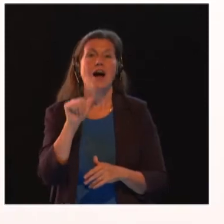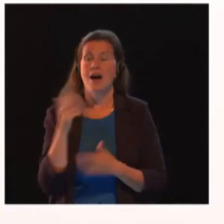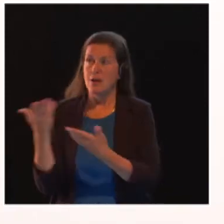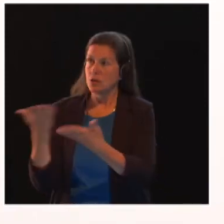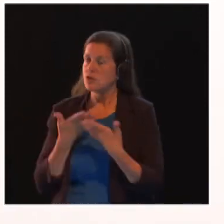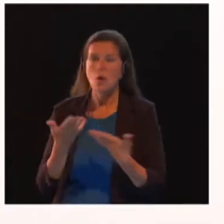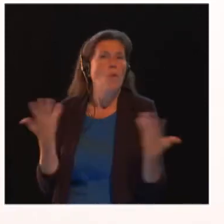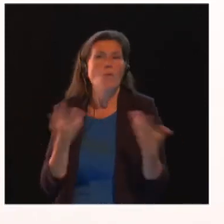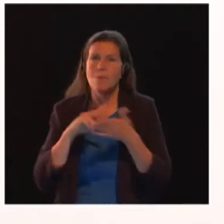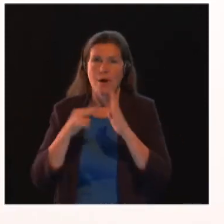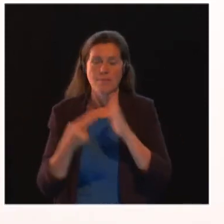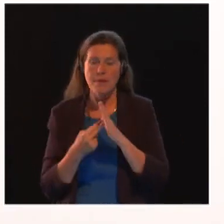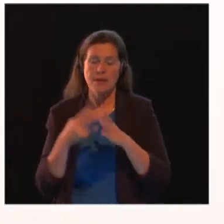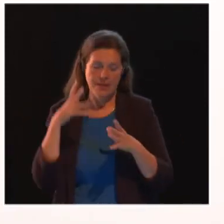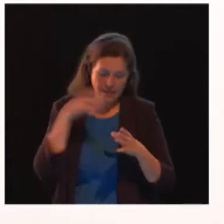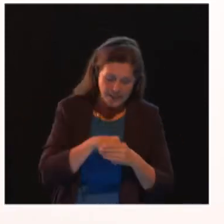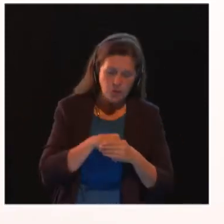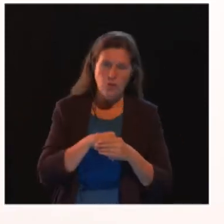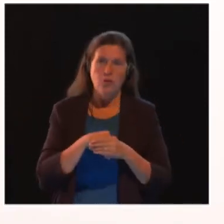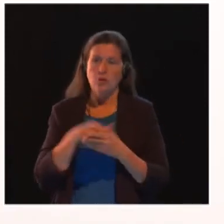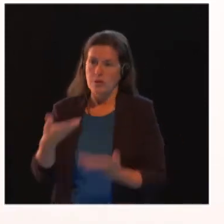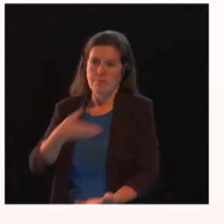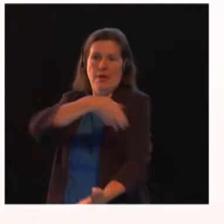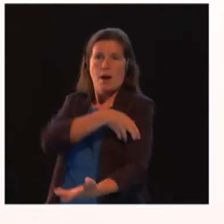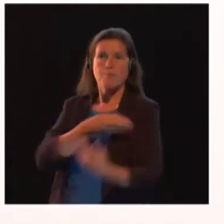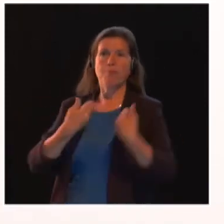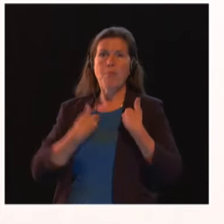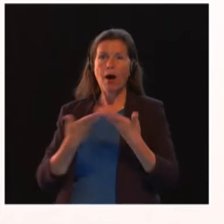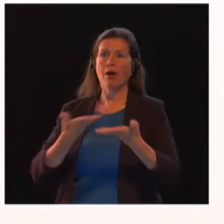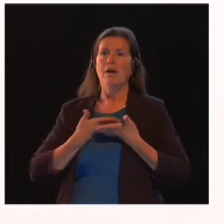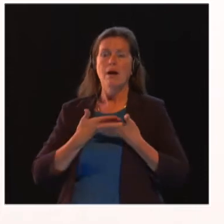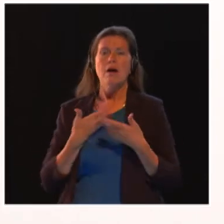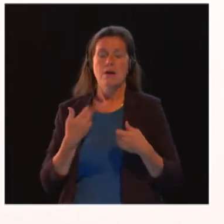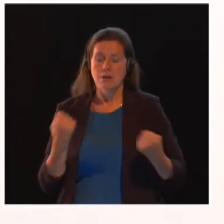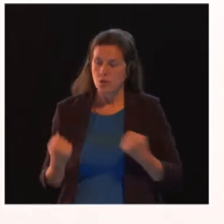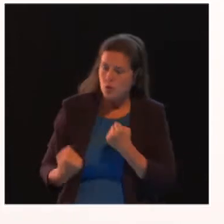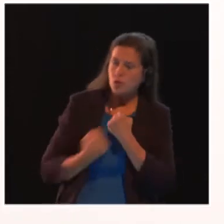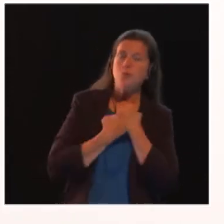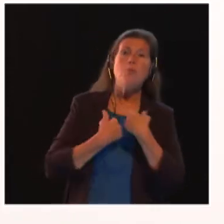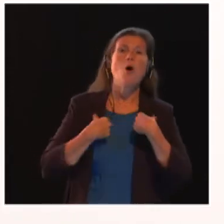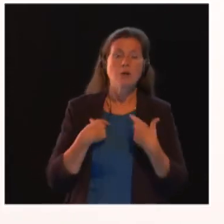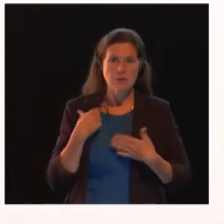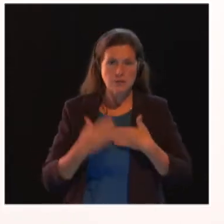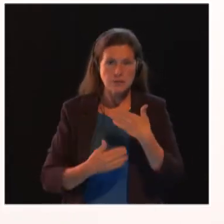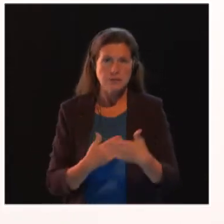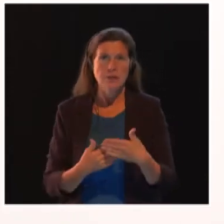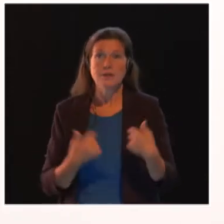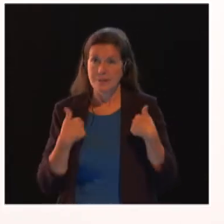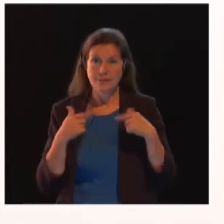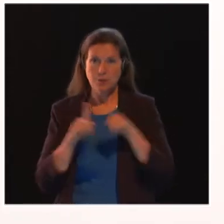empowered, to be supported, so that when she says Me Too to the other girls,